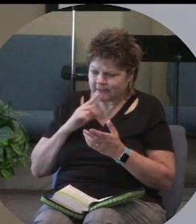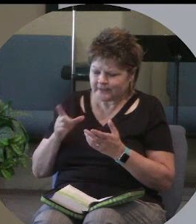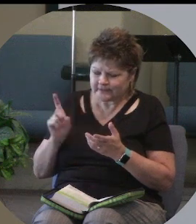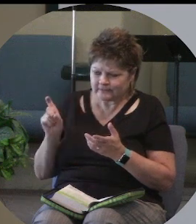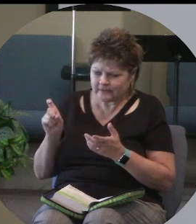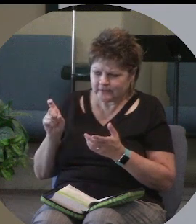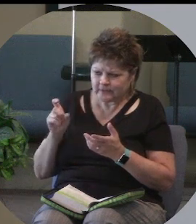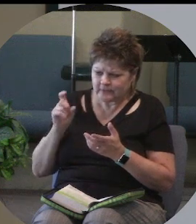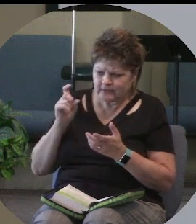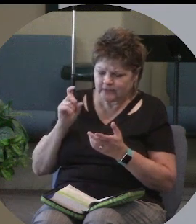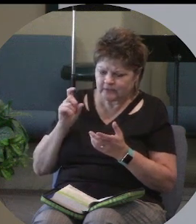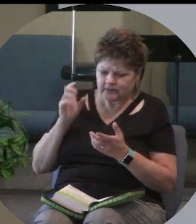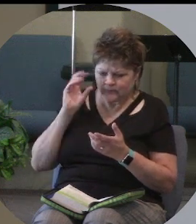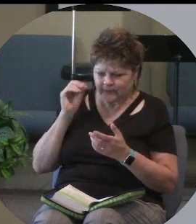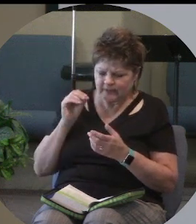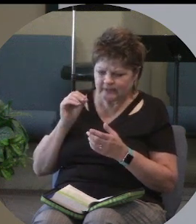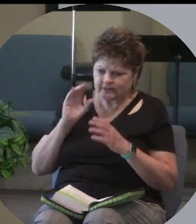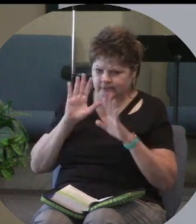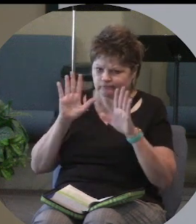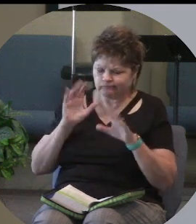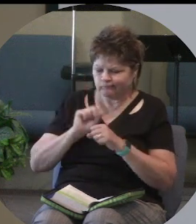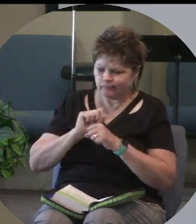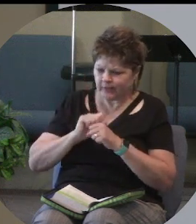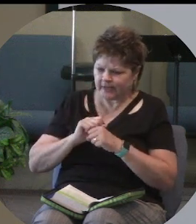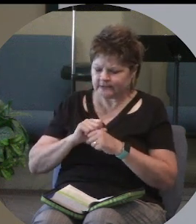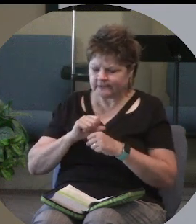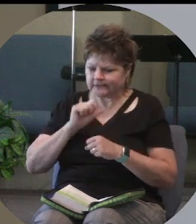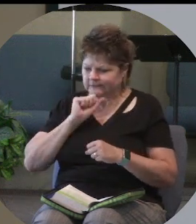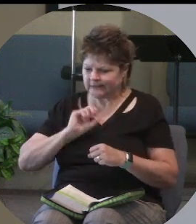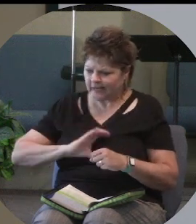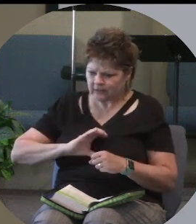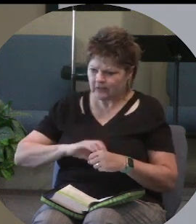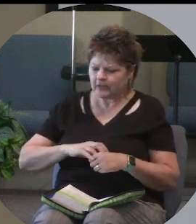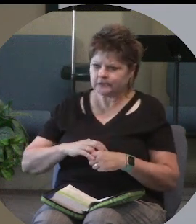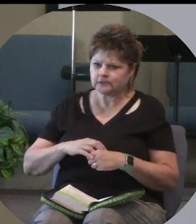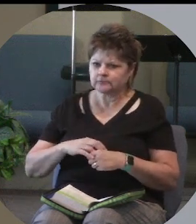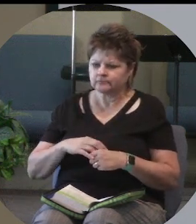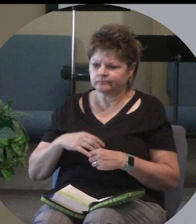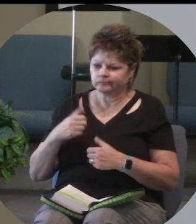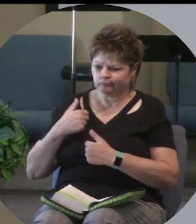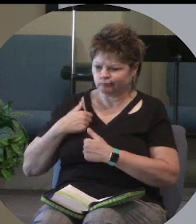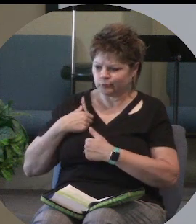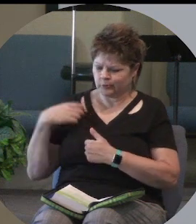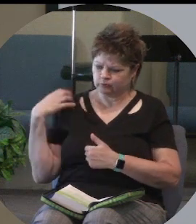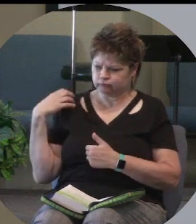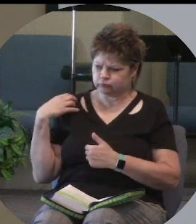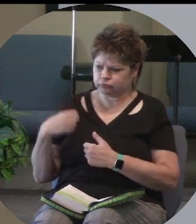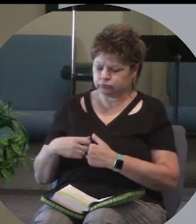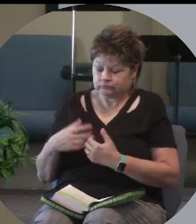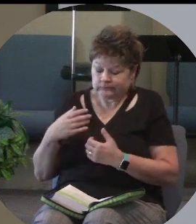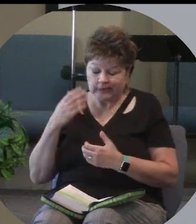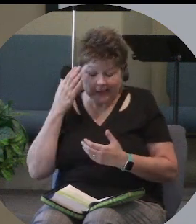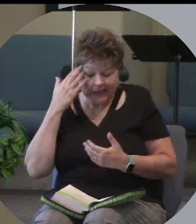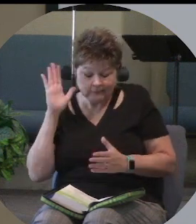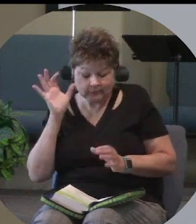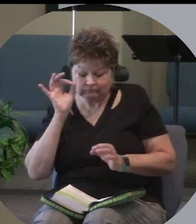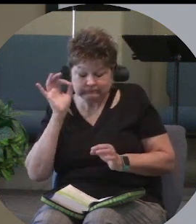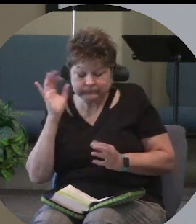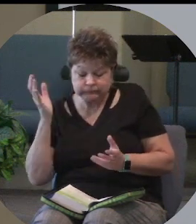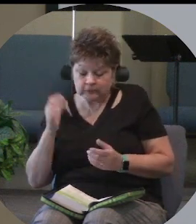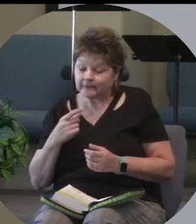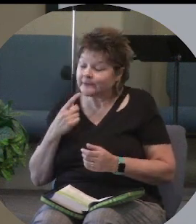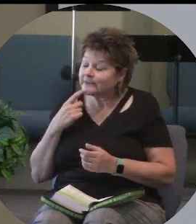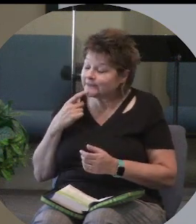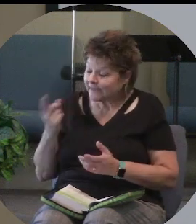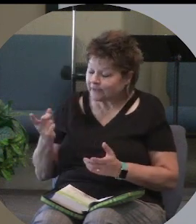do you think he's a magic genie a Santa Claus a tough drill sergeant what well I don't know what he is well let me tell you what he